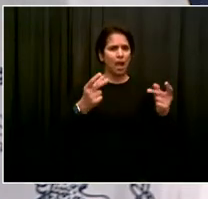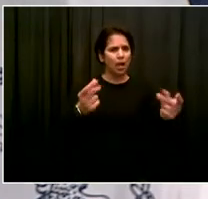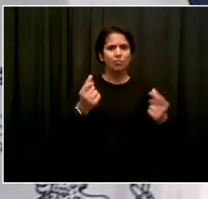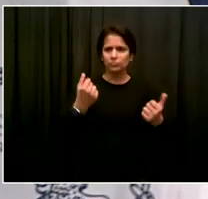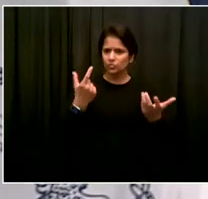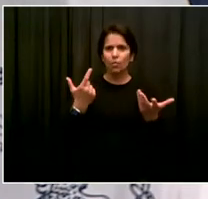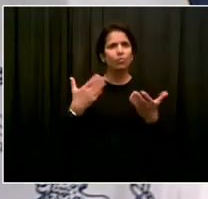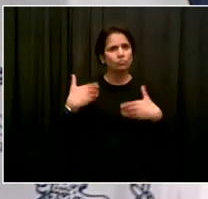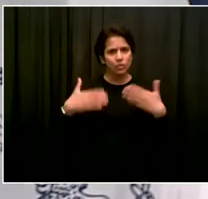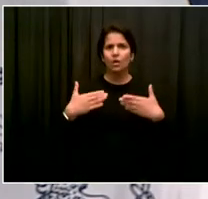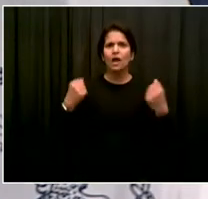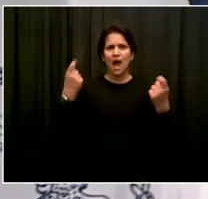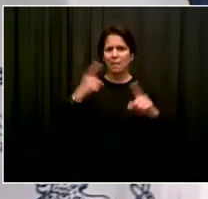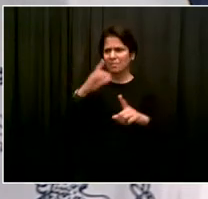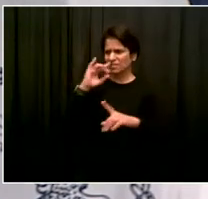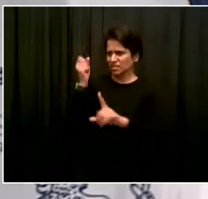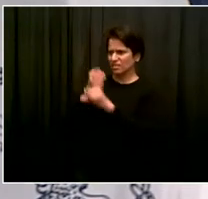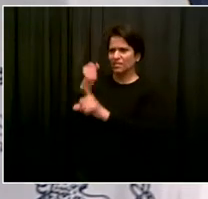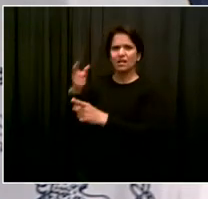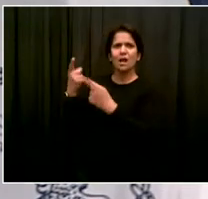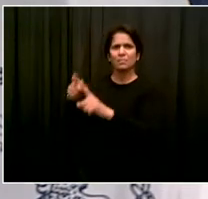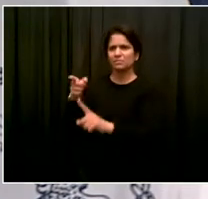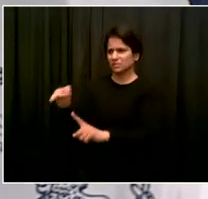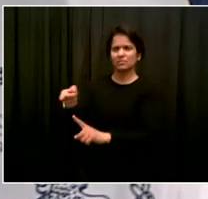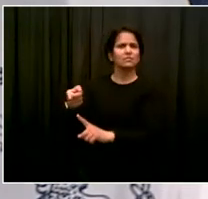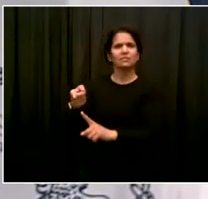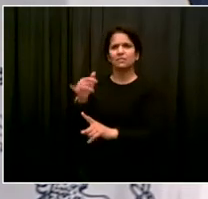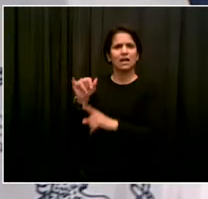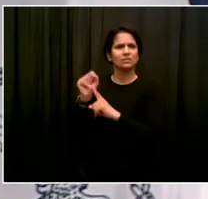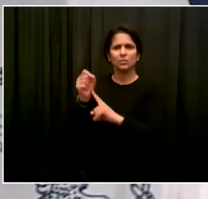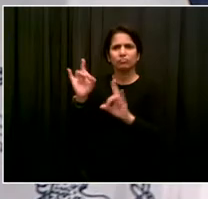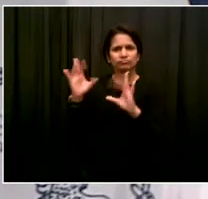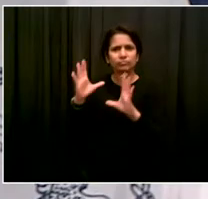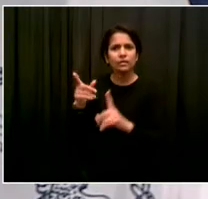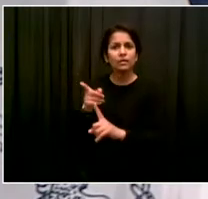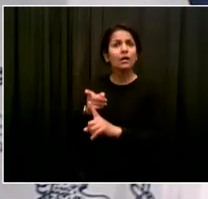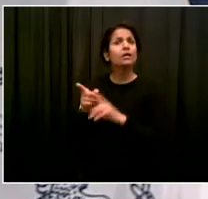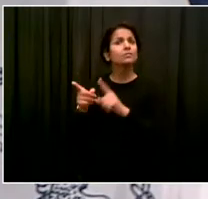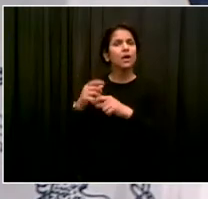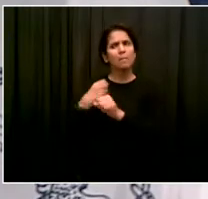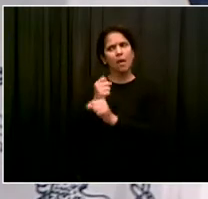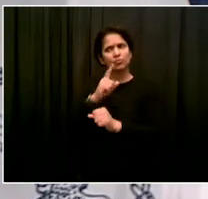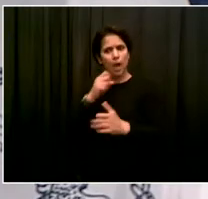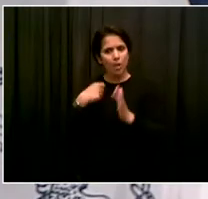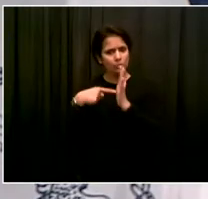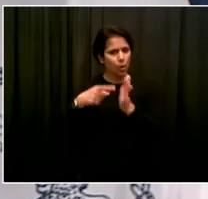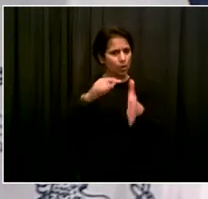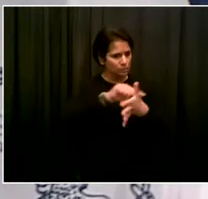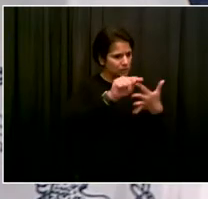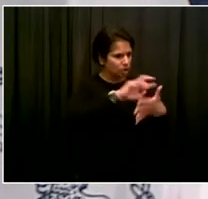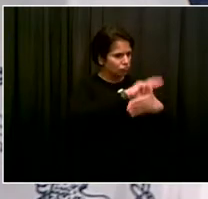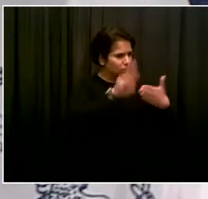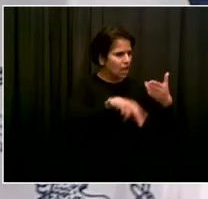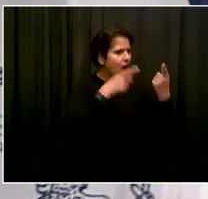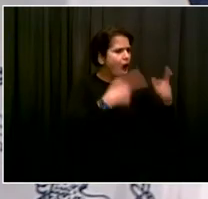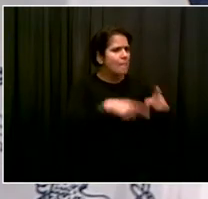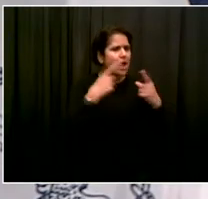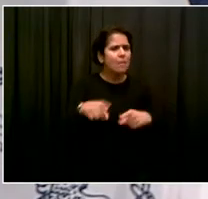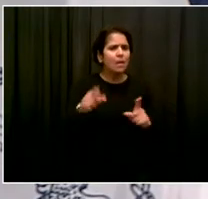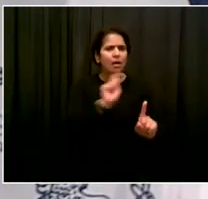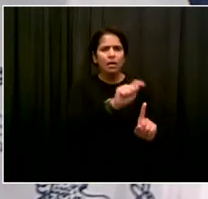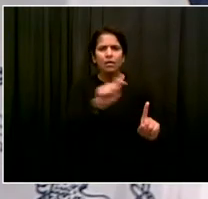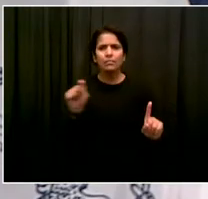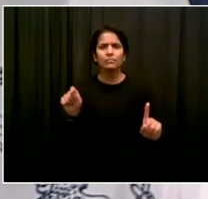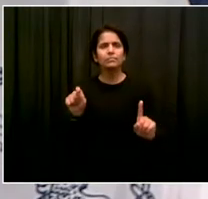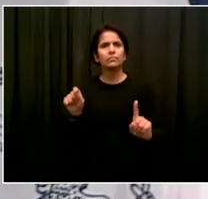And the results have been clear. And some people don't agree with the results, but they have been clear. So again, if I see